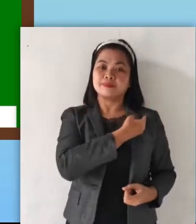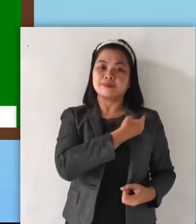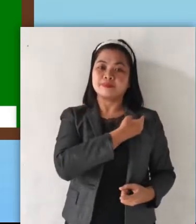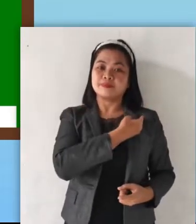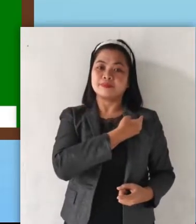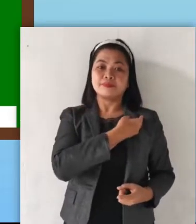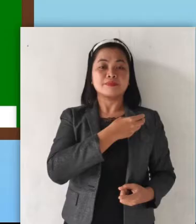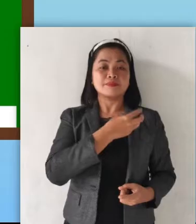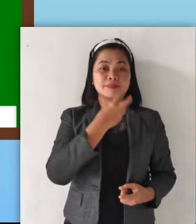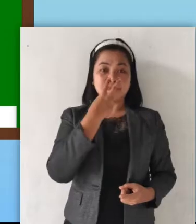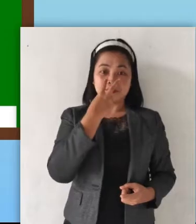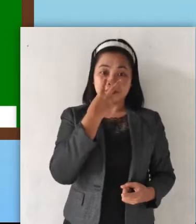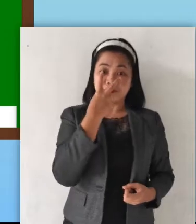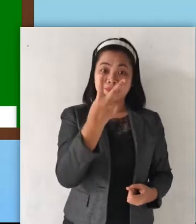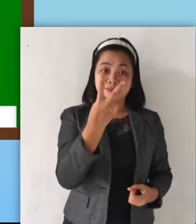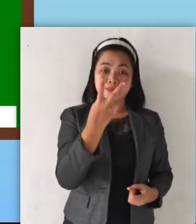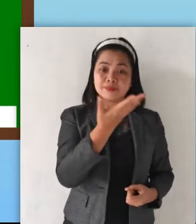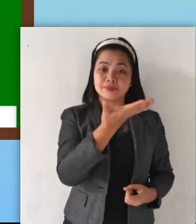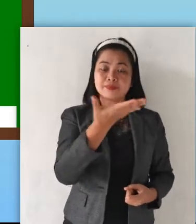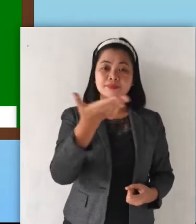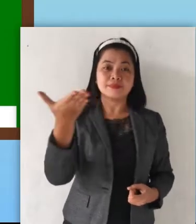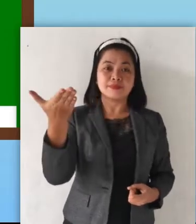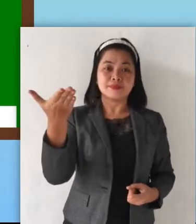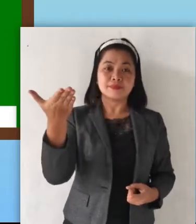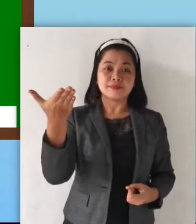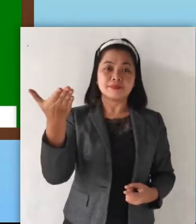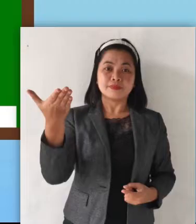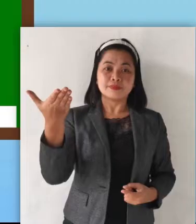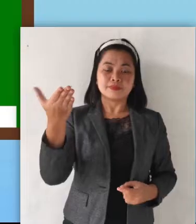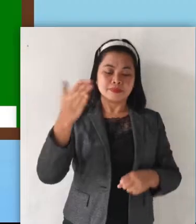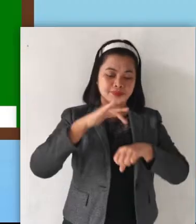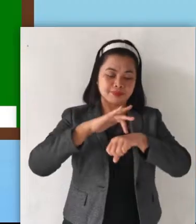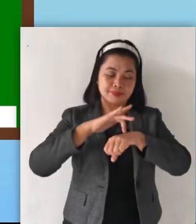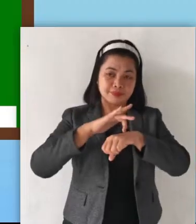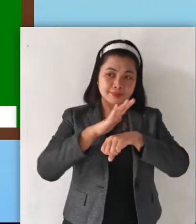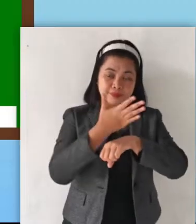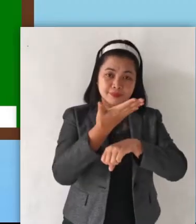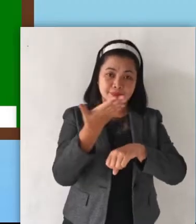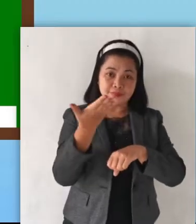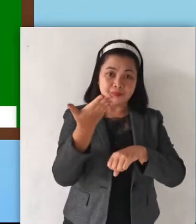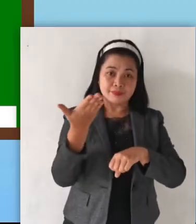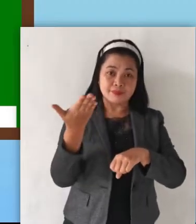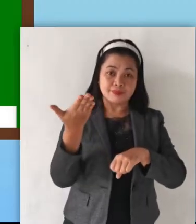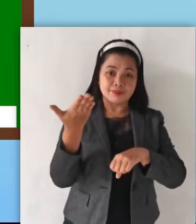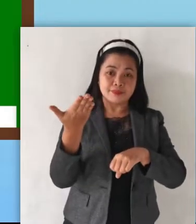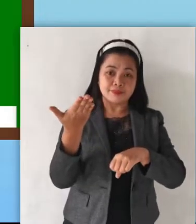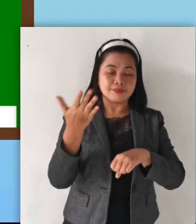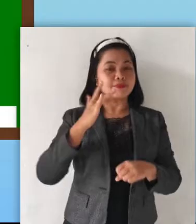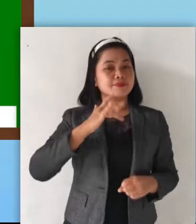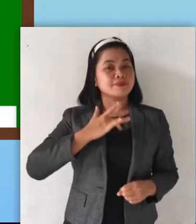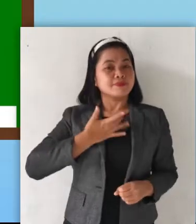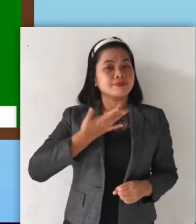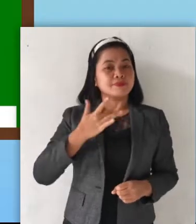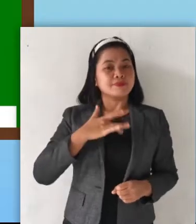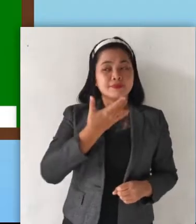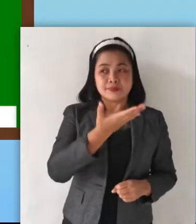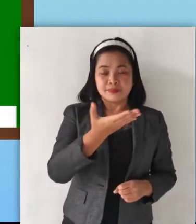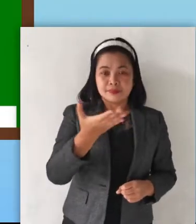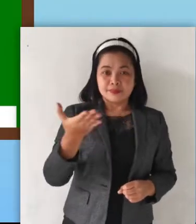We can see them, touch them, and feel them.